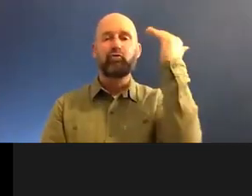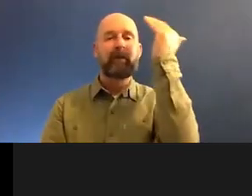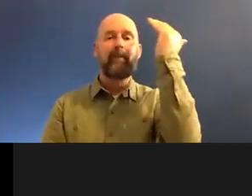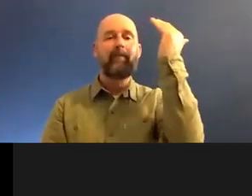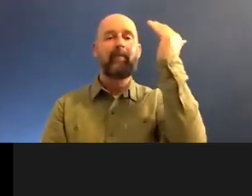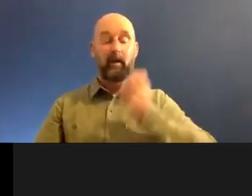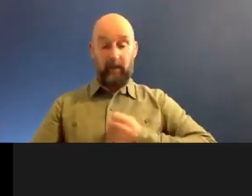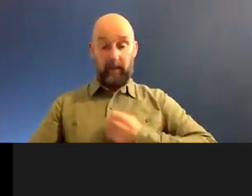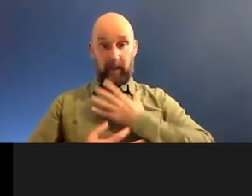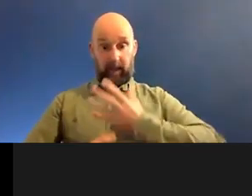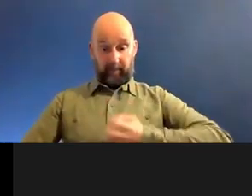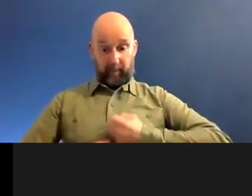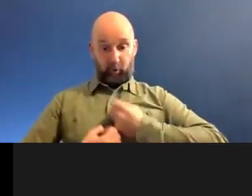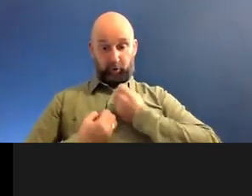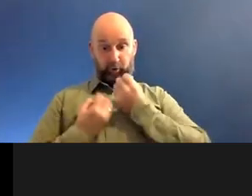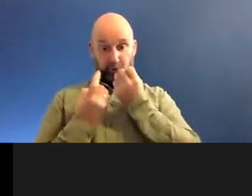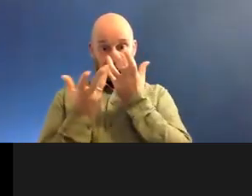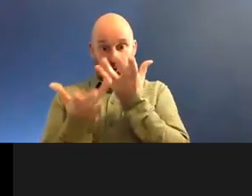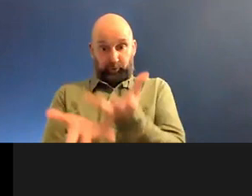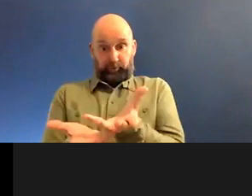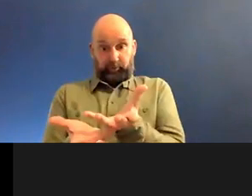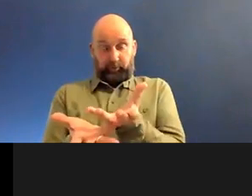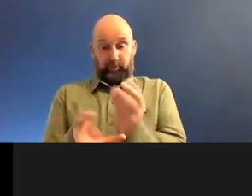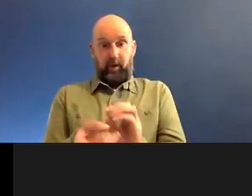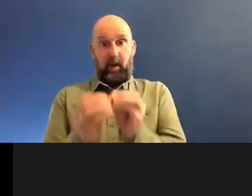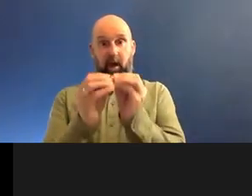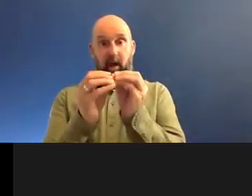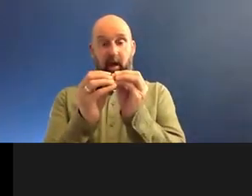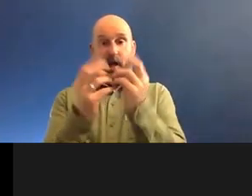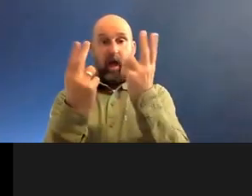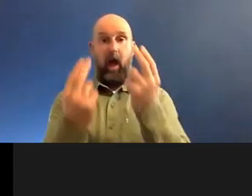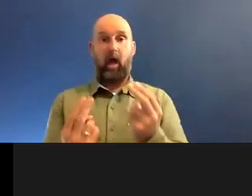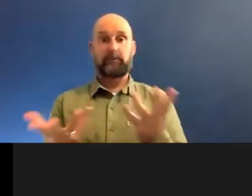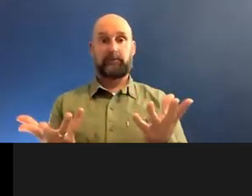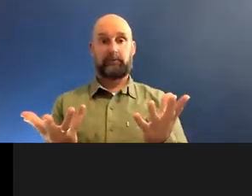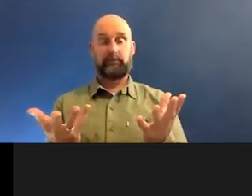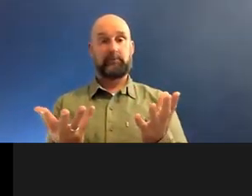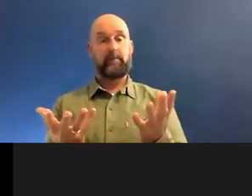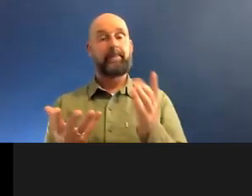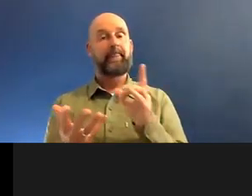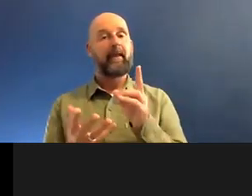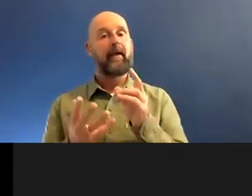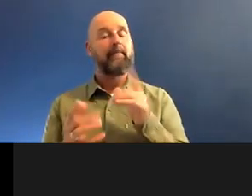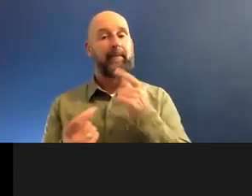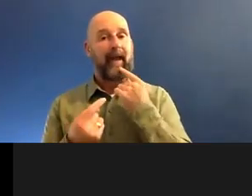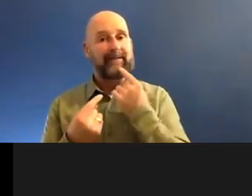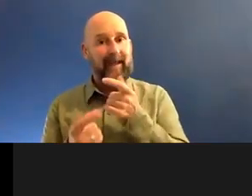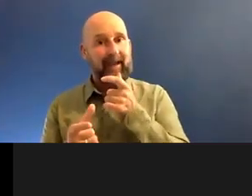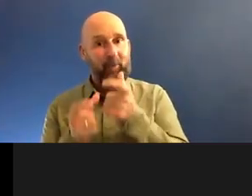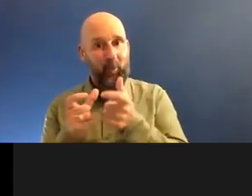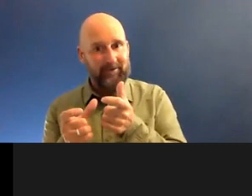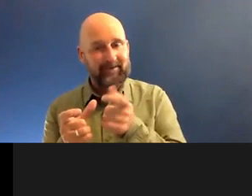whatever emotion you have inside of you. Um, but I may say those things, but